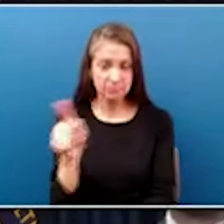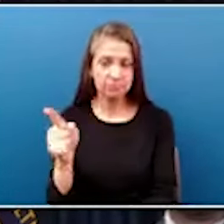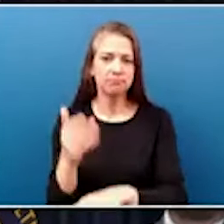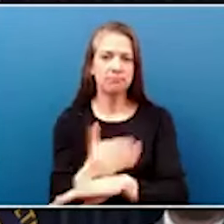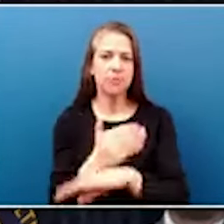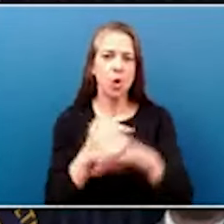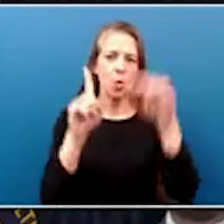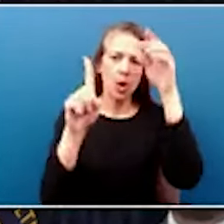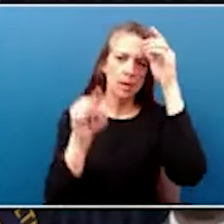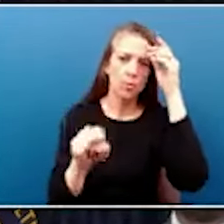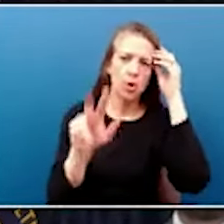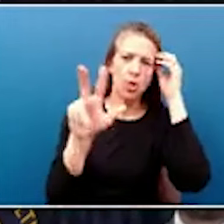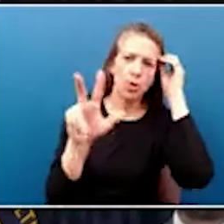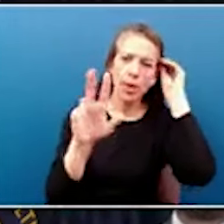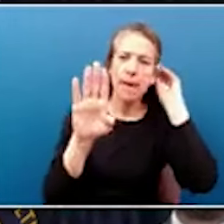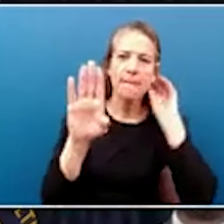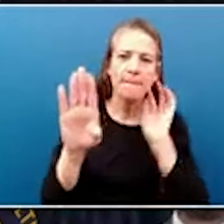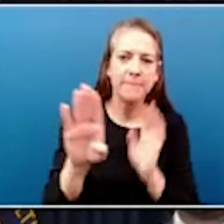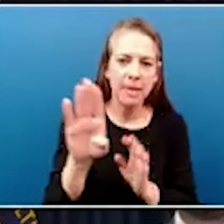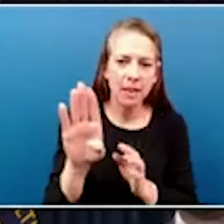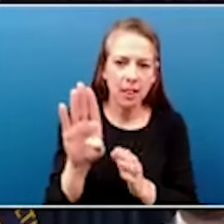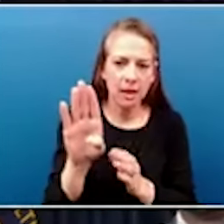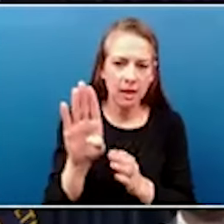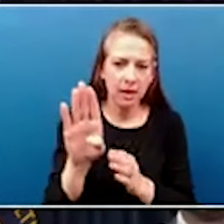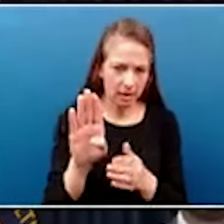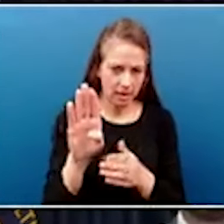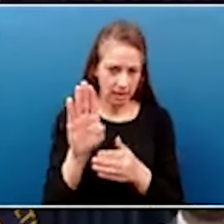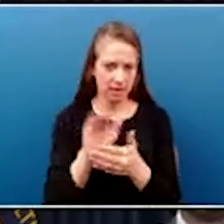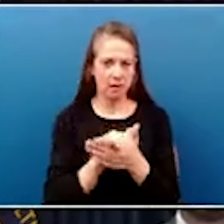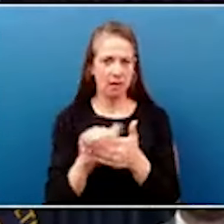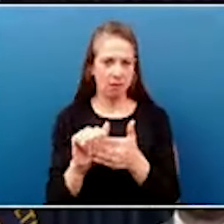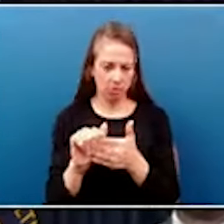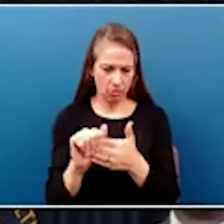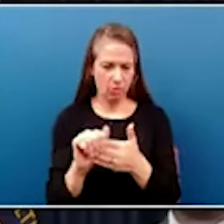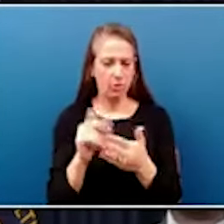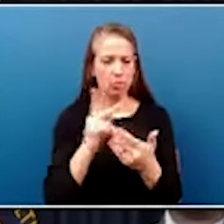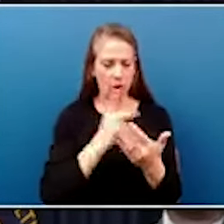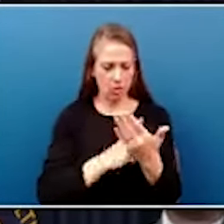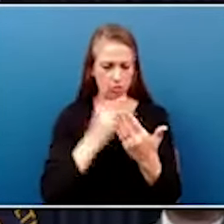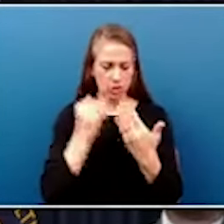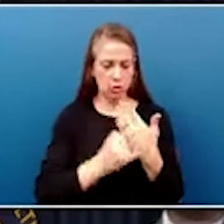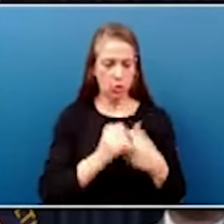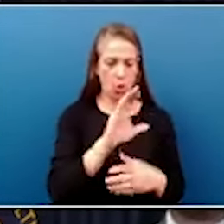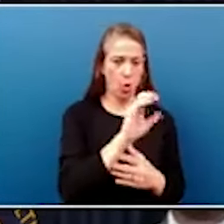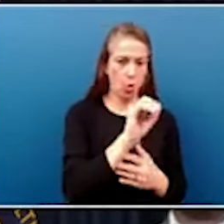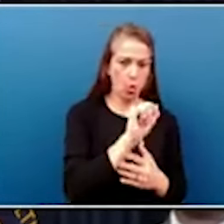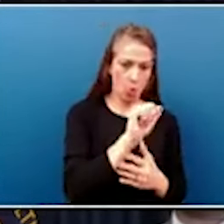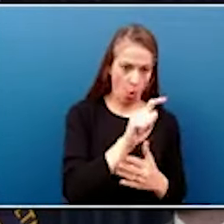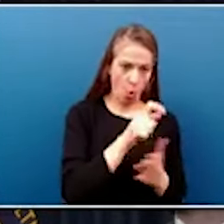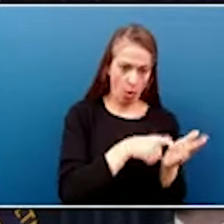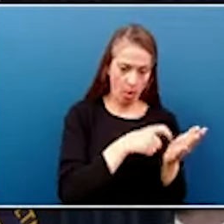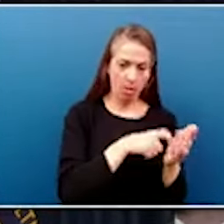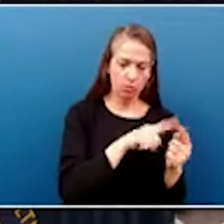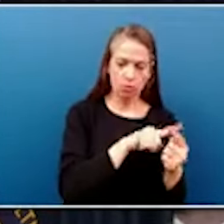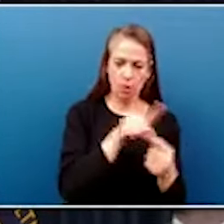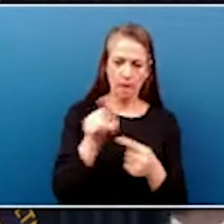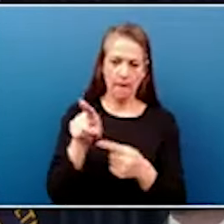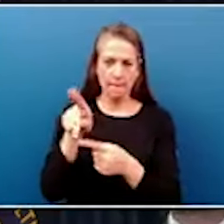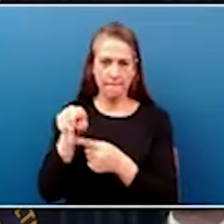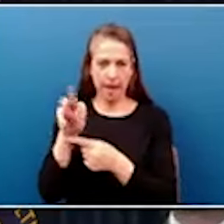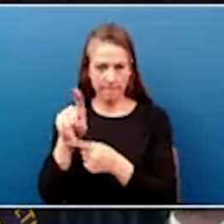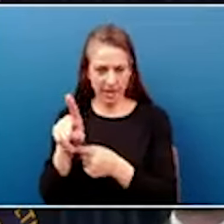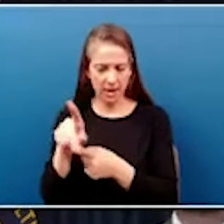billion project that is a cold to pump storage hydropower facility in Bell County.